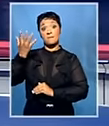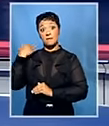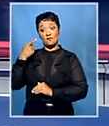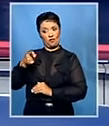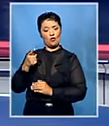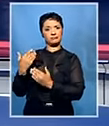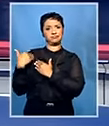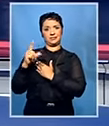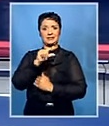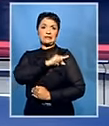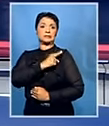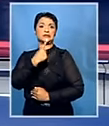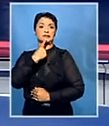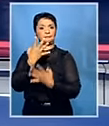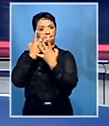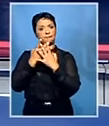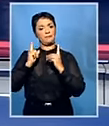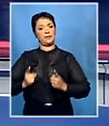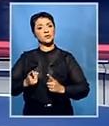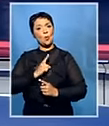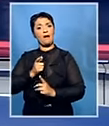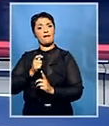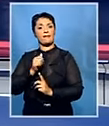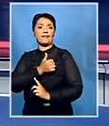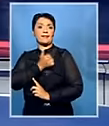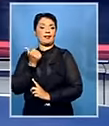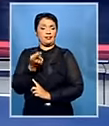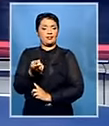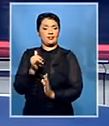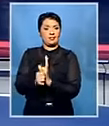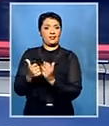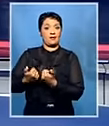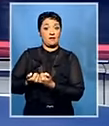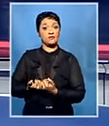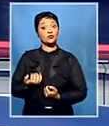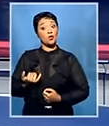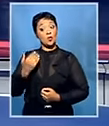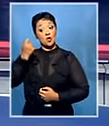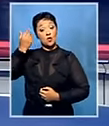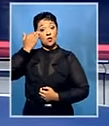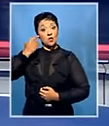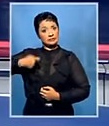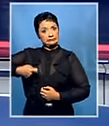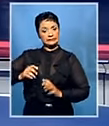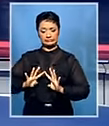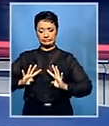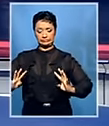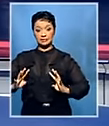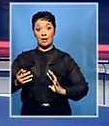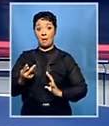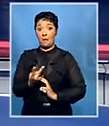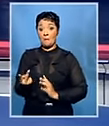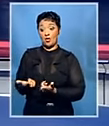the Paralympian's culpable homicide conviction. With penetrating questioning from the full bench, both the state's and the